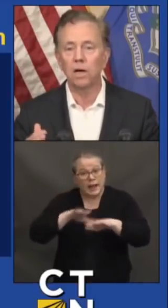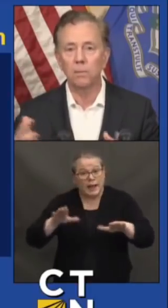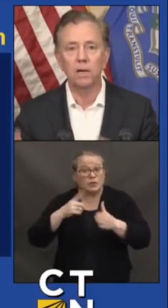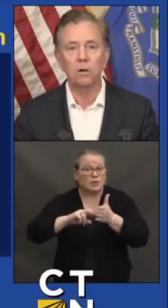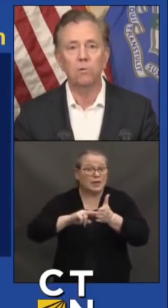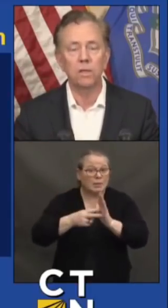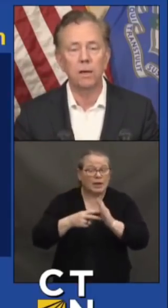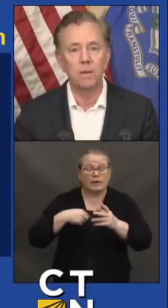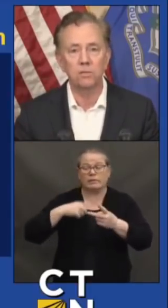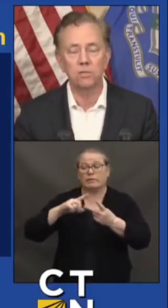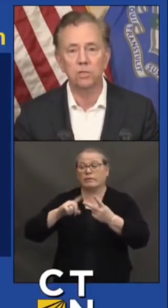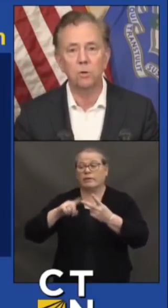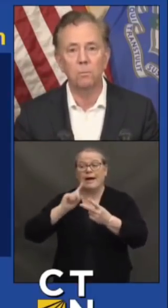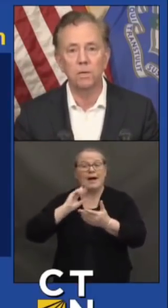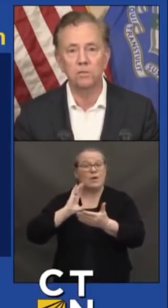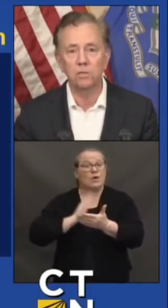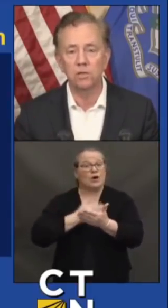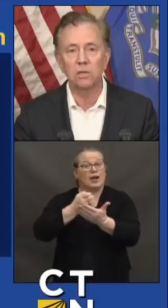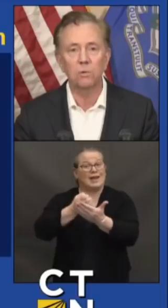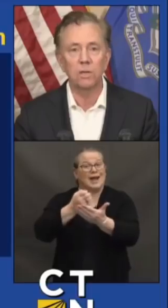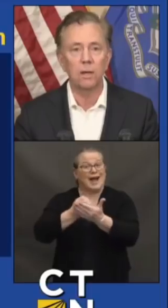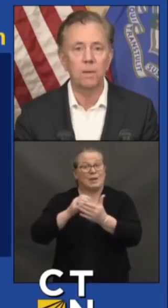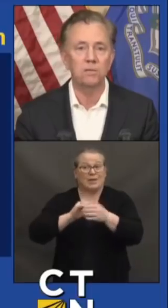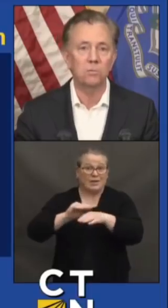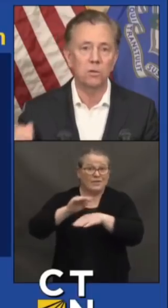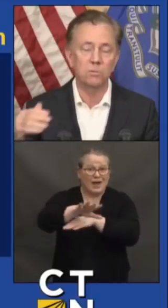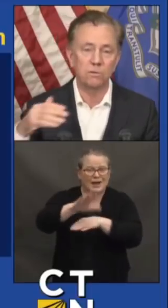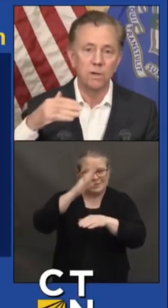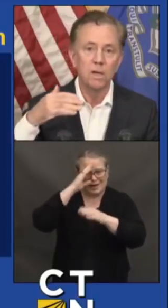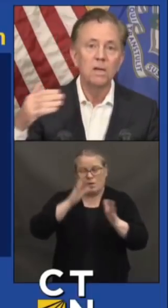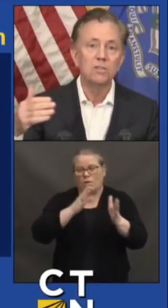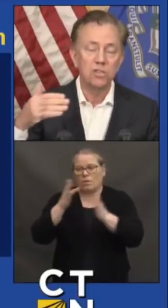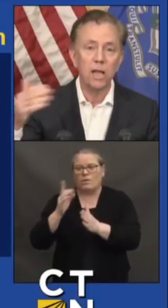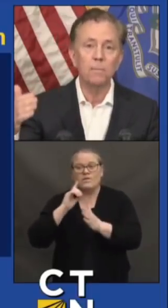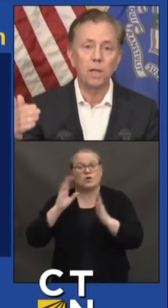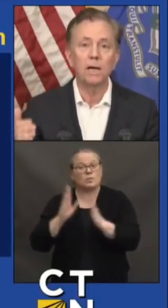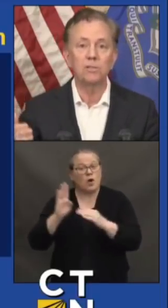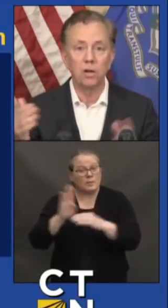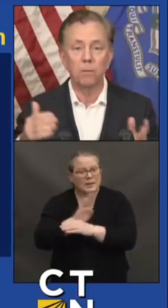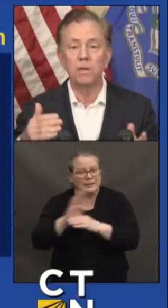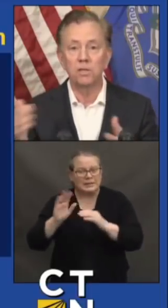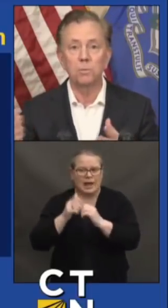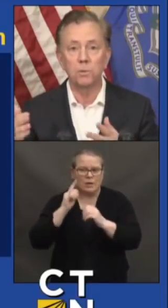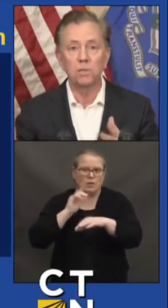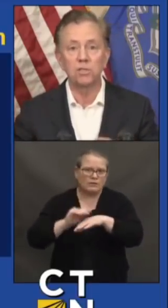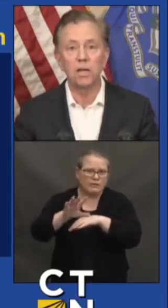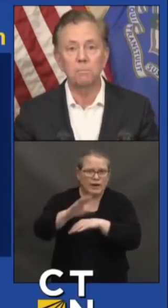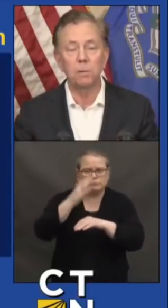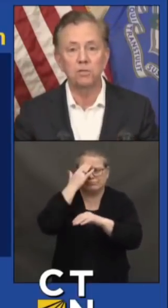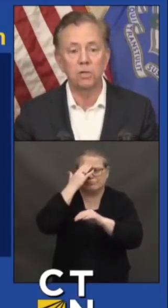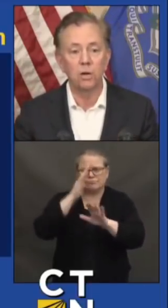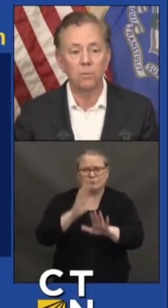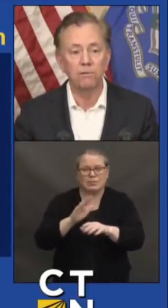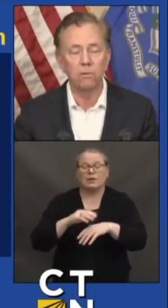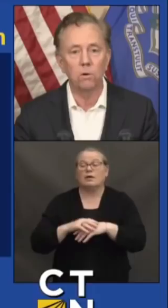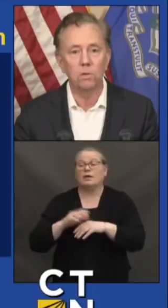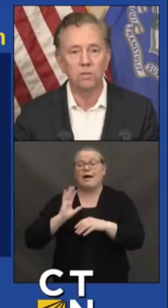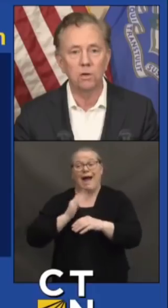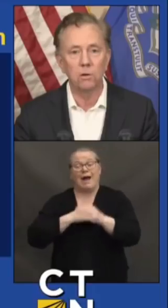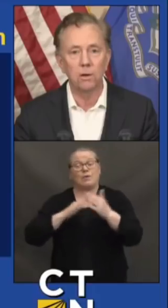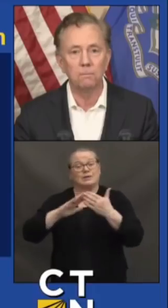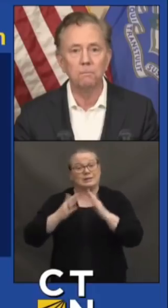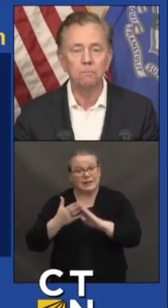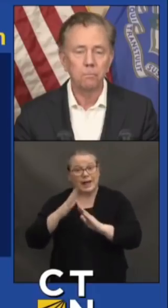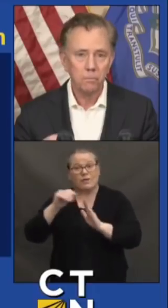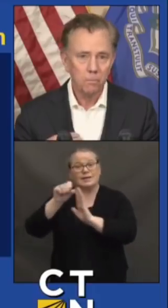of our economy. I know what that means in small business. I know what that means in terms of stabilizing our municipal and state budget going forward.